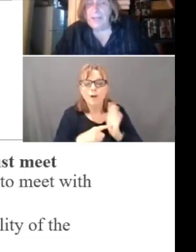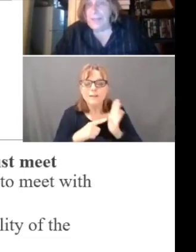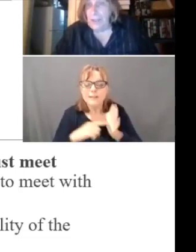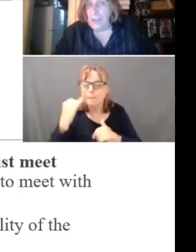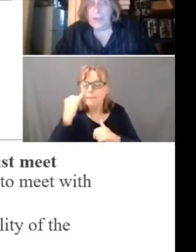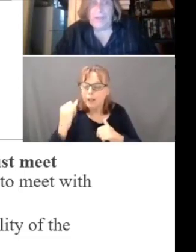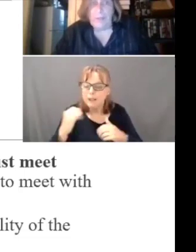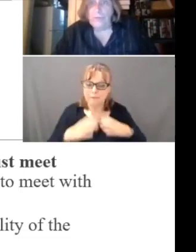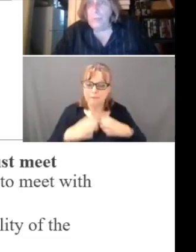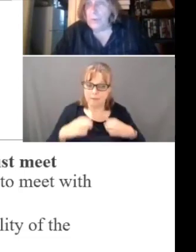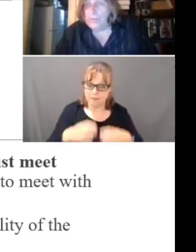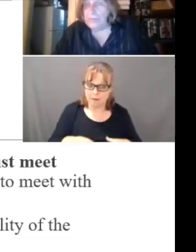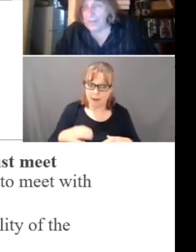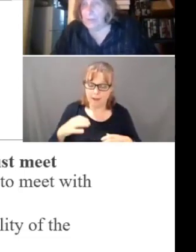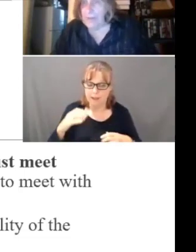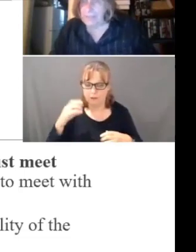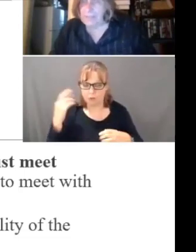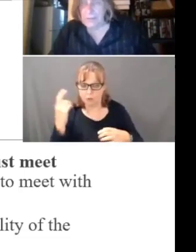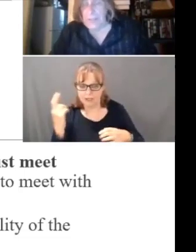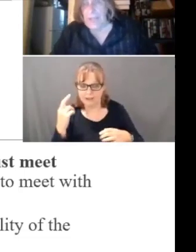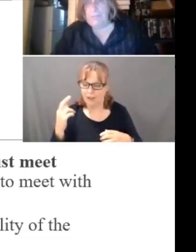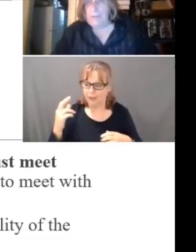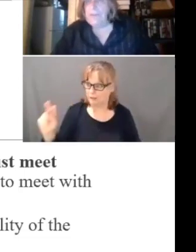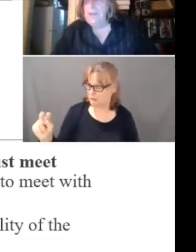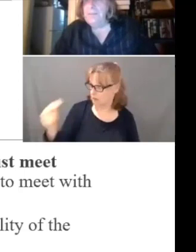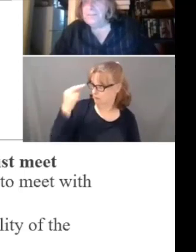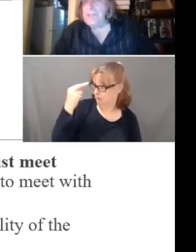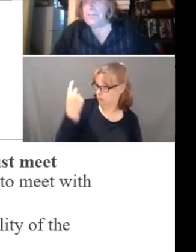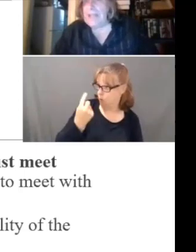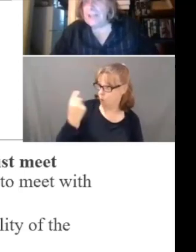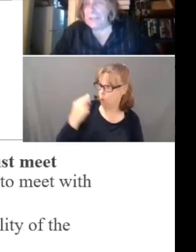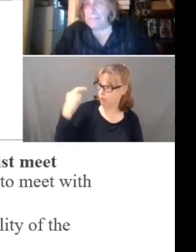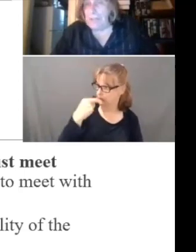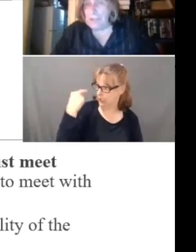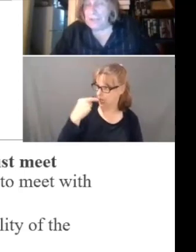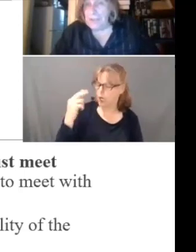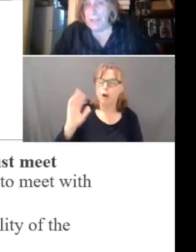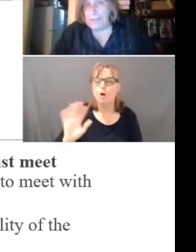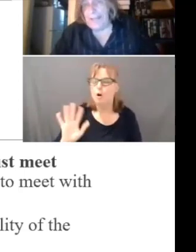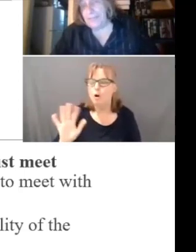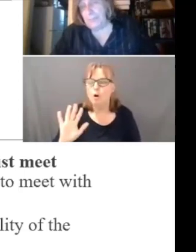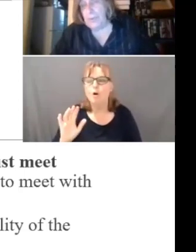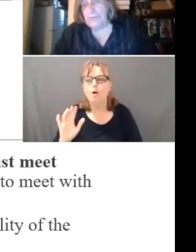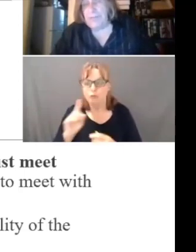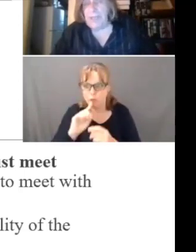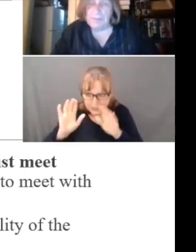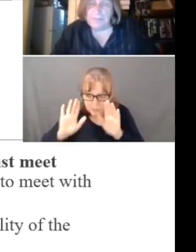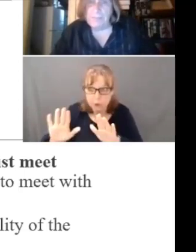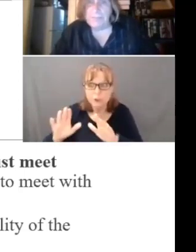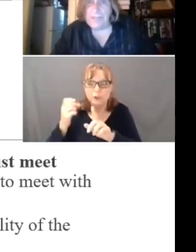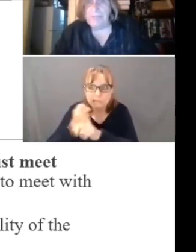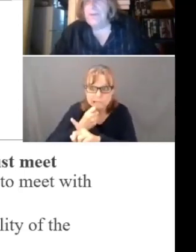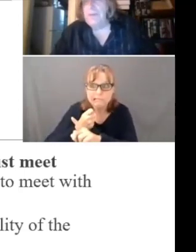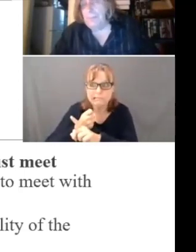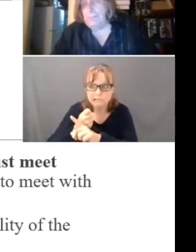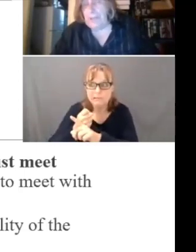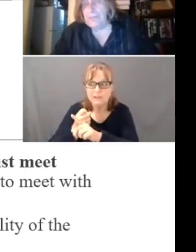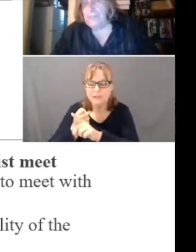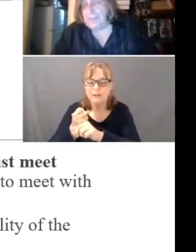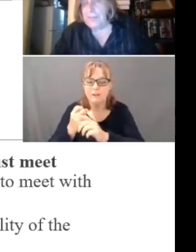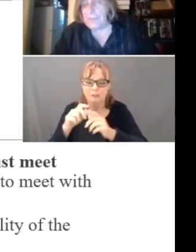the client and then learned that it was more than staring at the client, but the staff had actually pushed the client, actually pointed back the same staff,